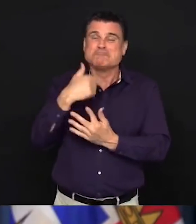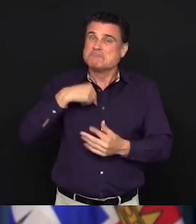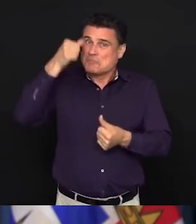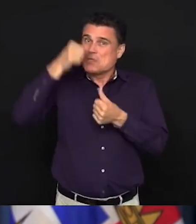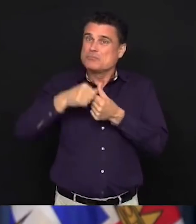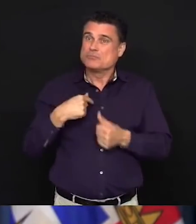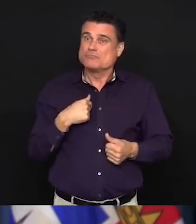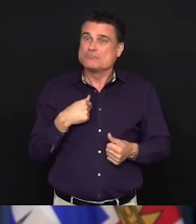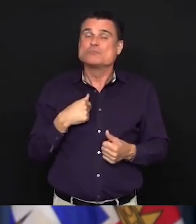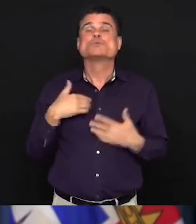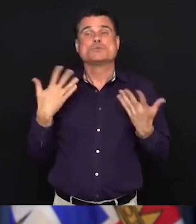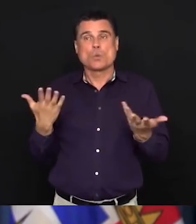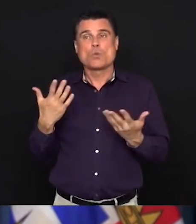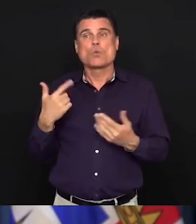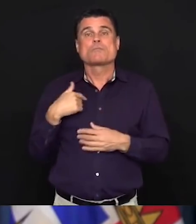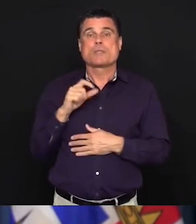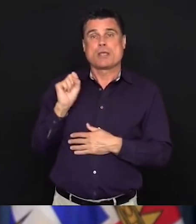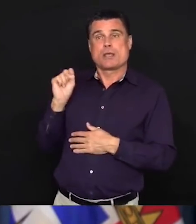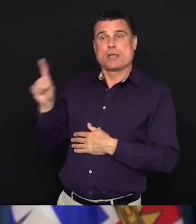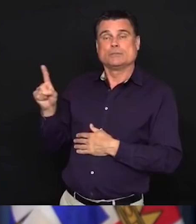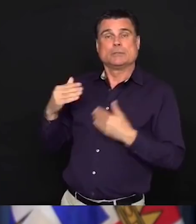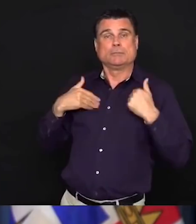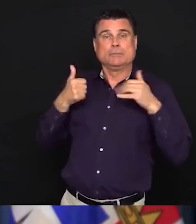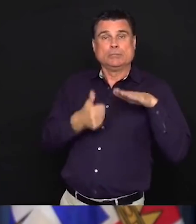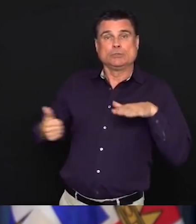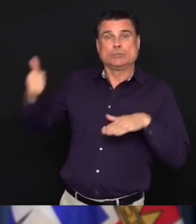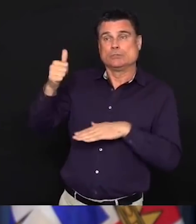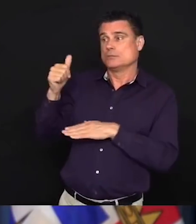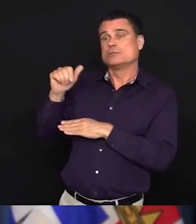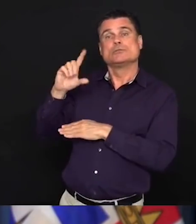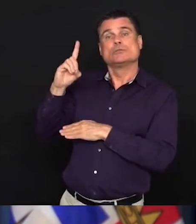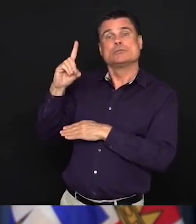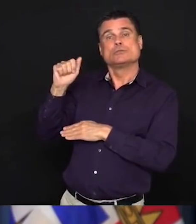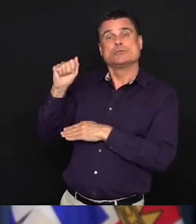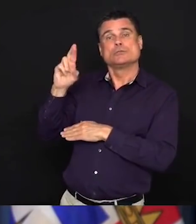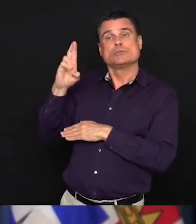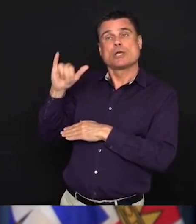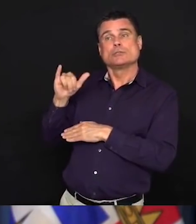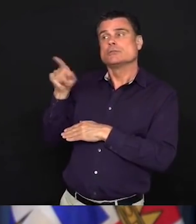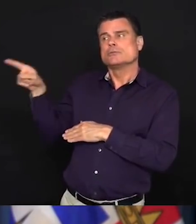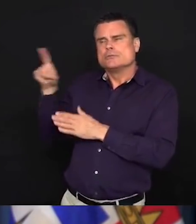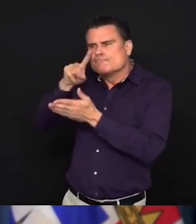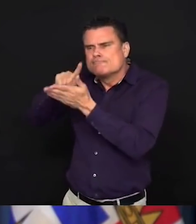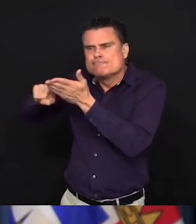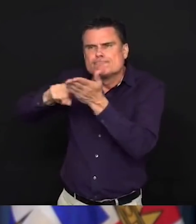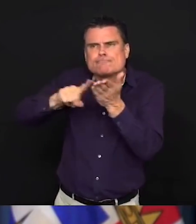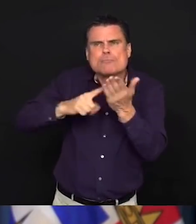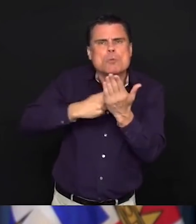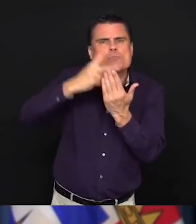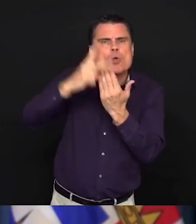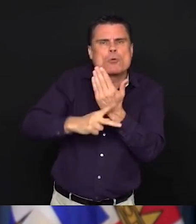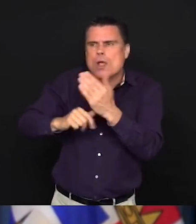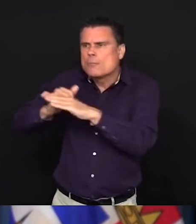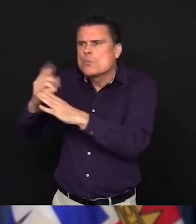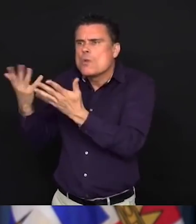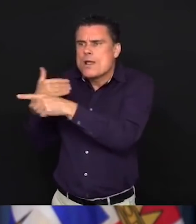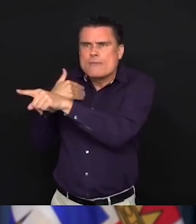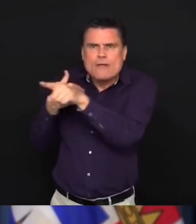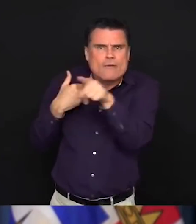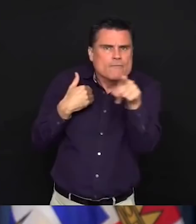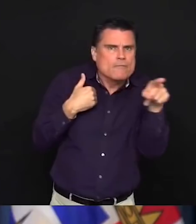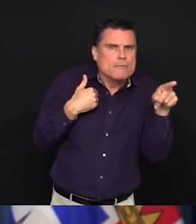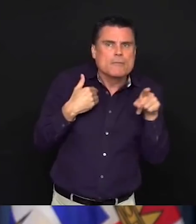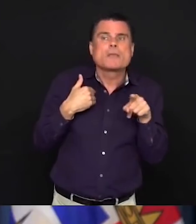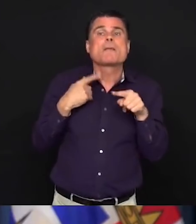available to people today and how can we supplement those by making sure that we can go virtual on some of these initiatives so that we can't